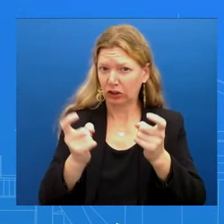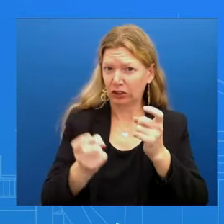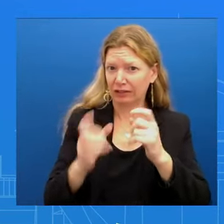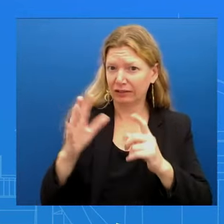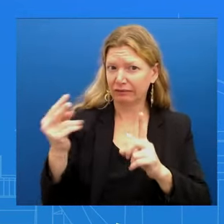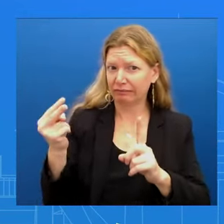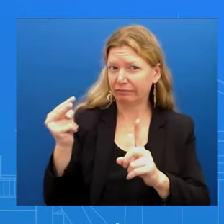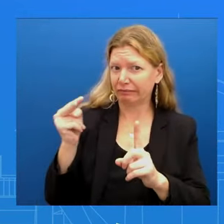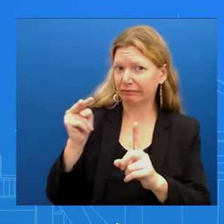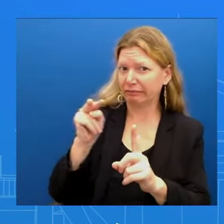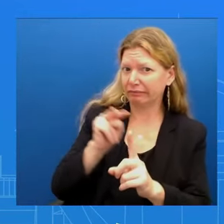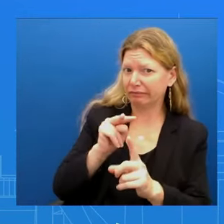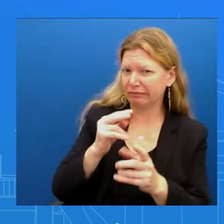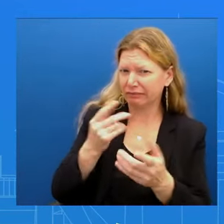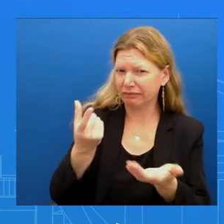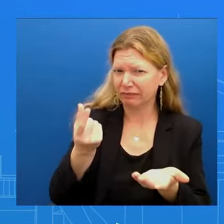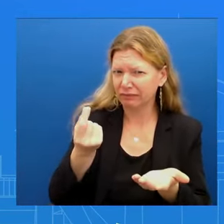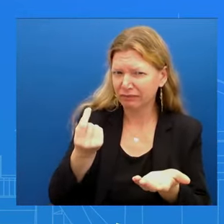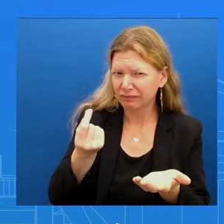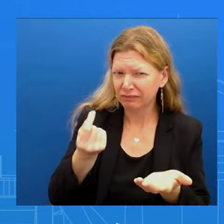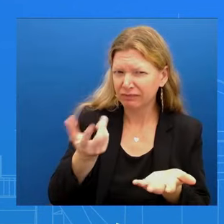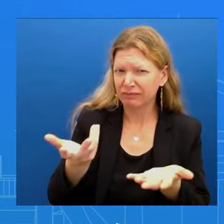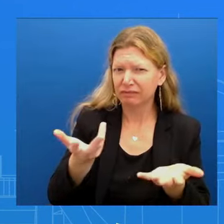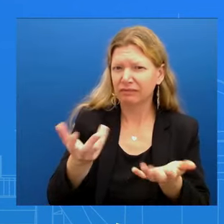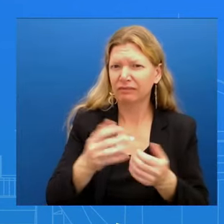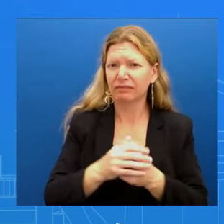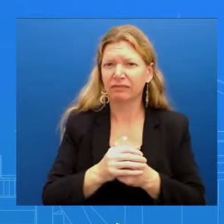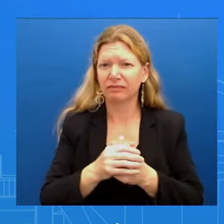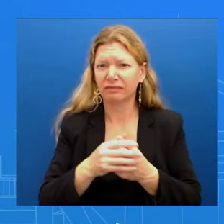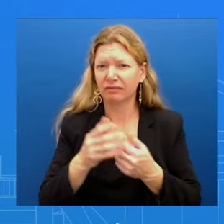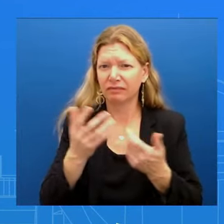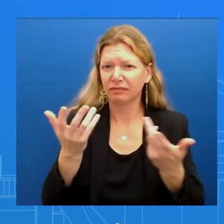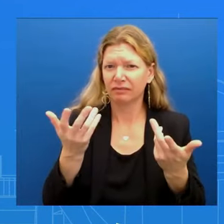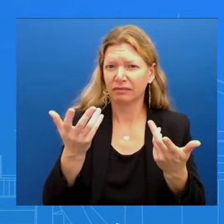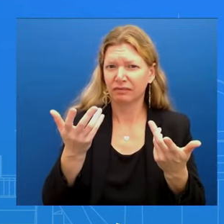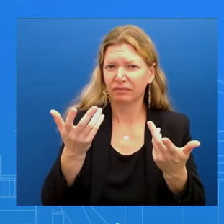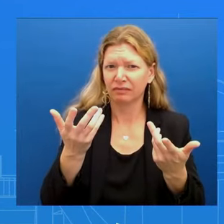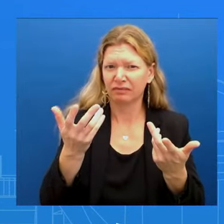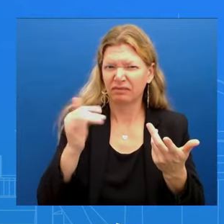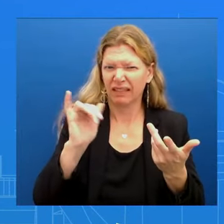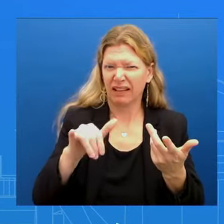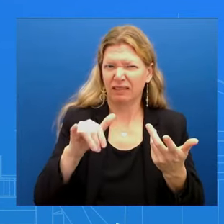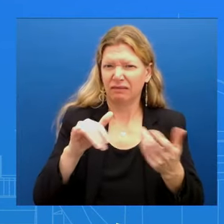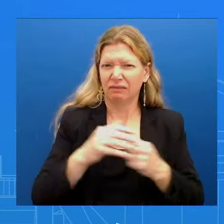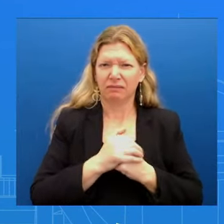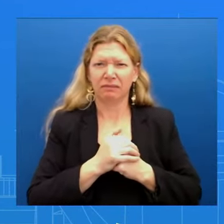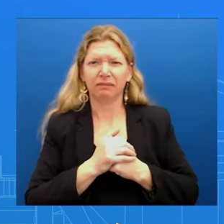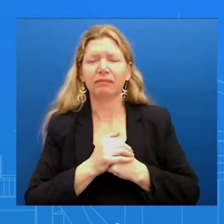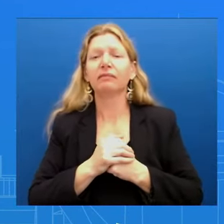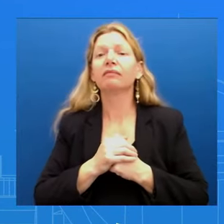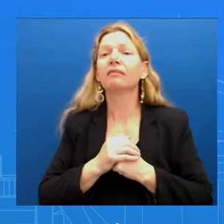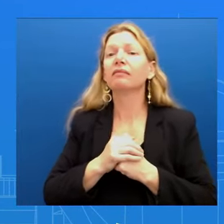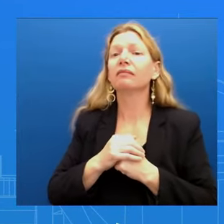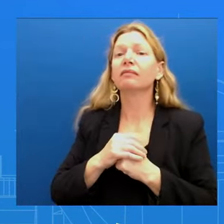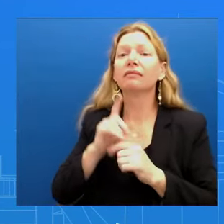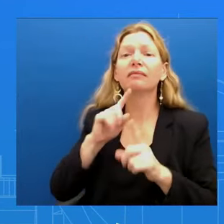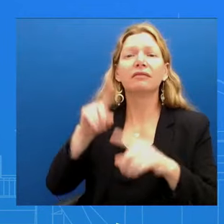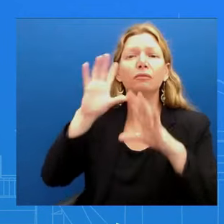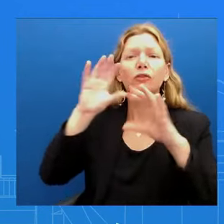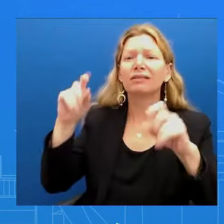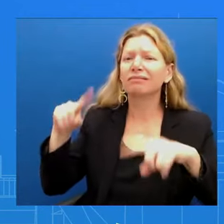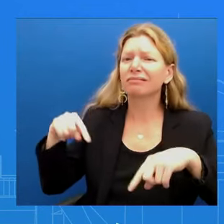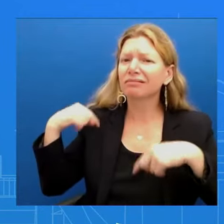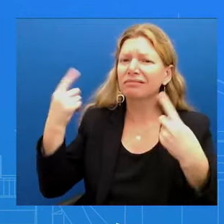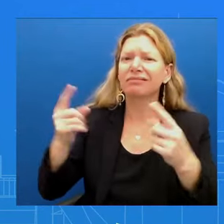I think the President has been pretty dang consistent almost from the very beginning He wasn't saying it was over the top of the meeting He's been very consistent, Ed, about our concerns